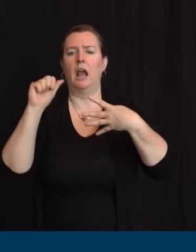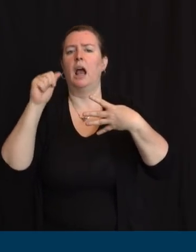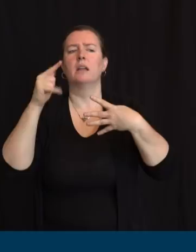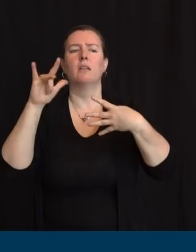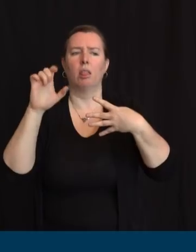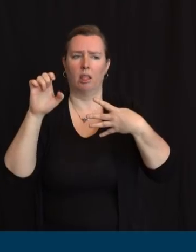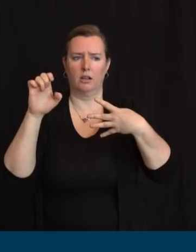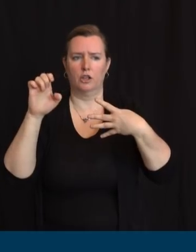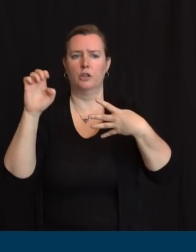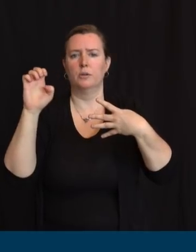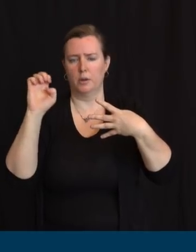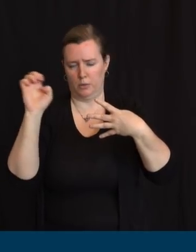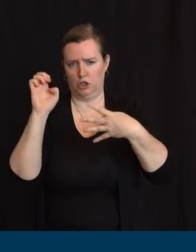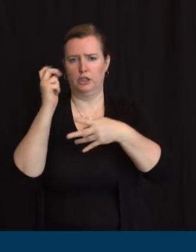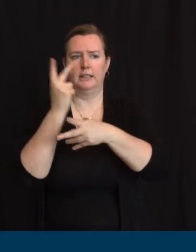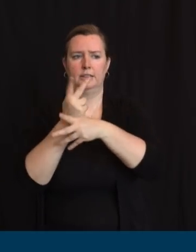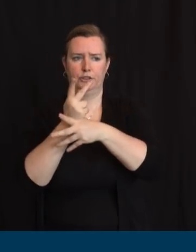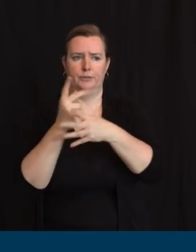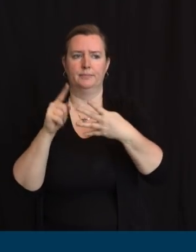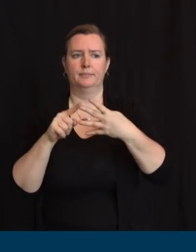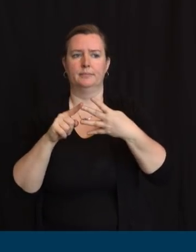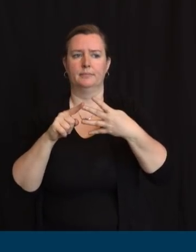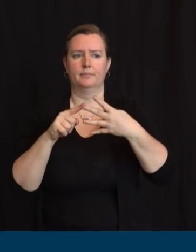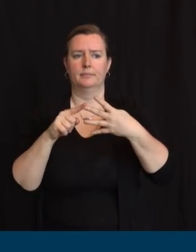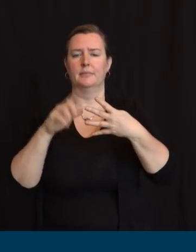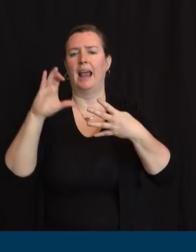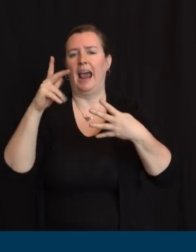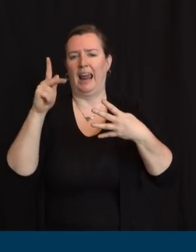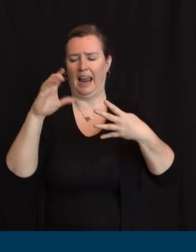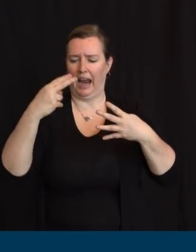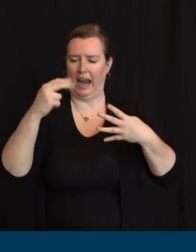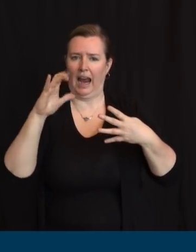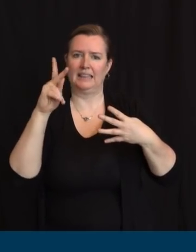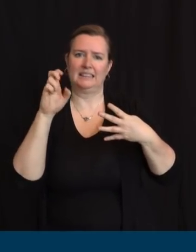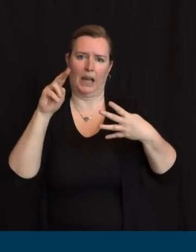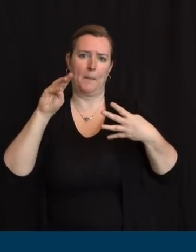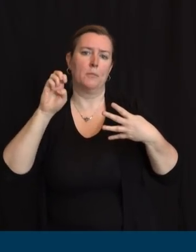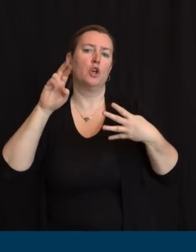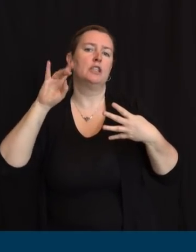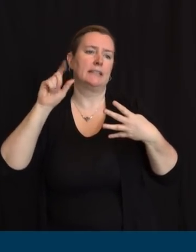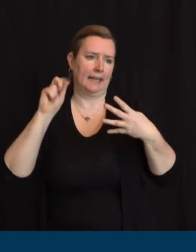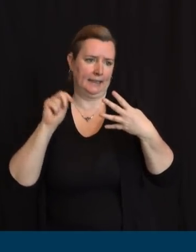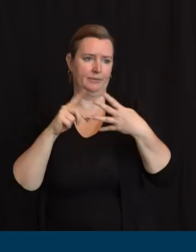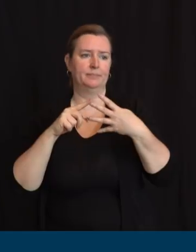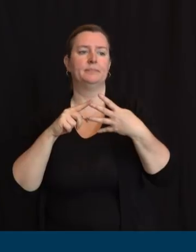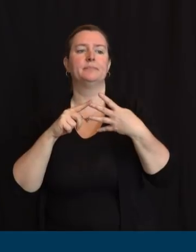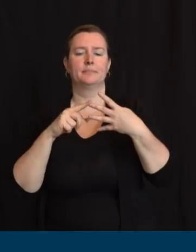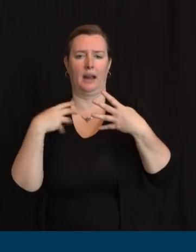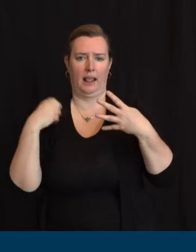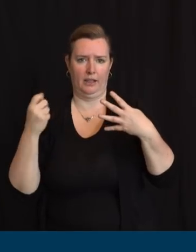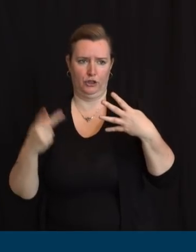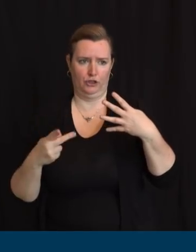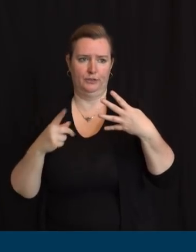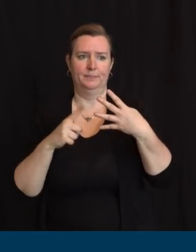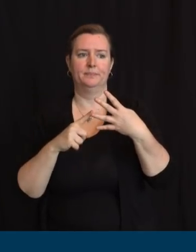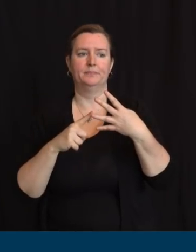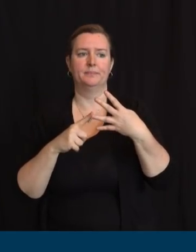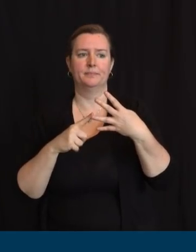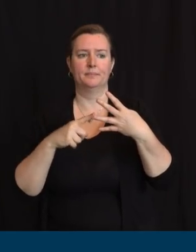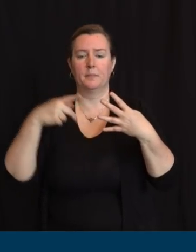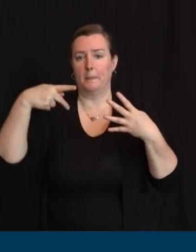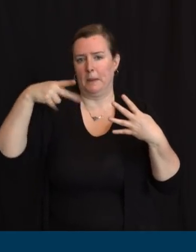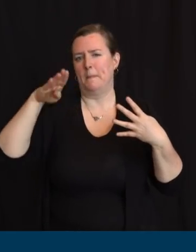American Dream. And we thank them all for their partnership. Other sites are operating in Deptford and in Somerset.